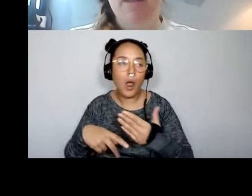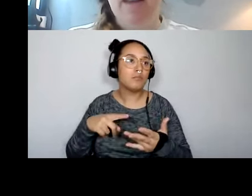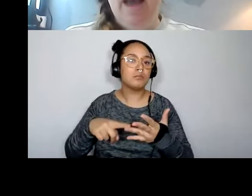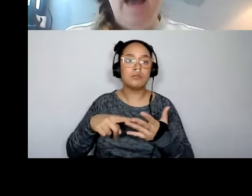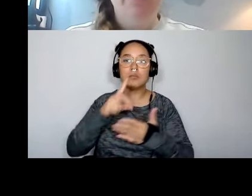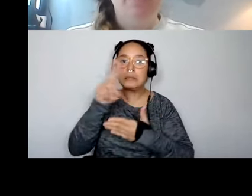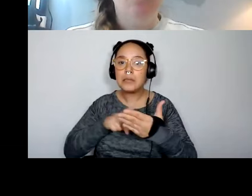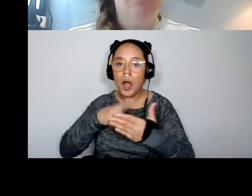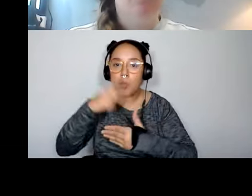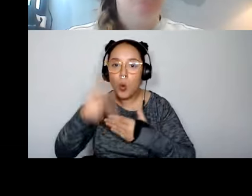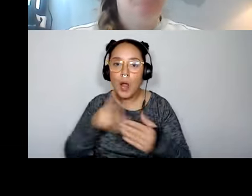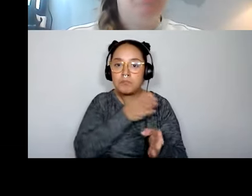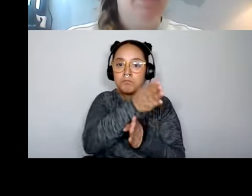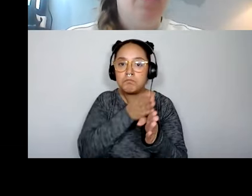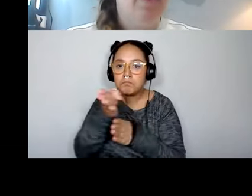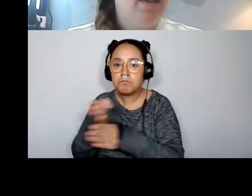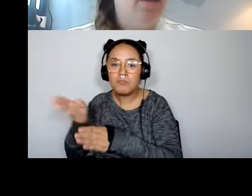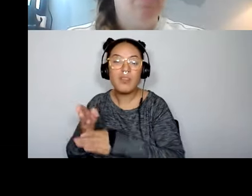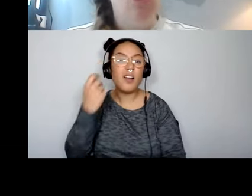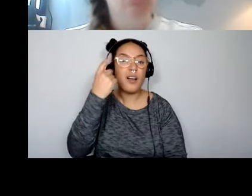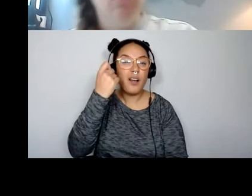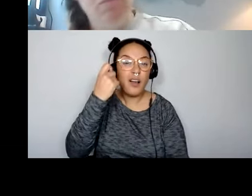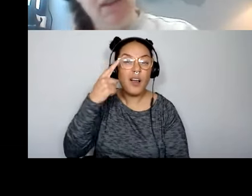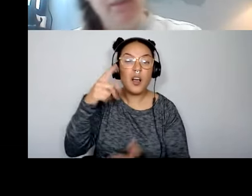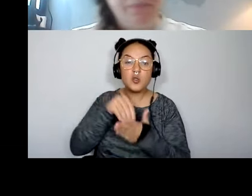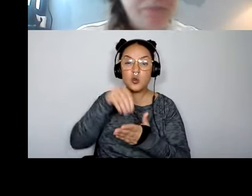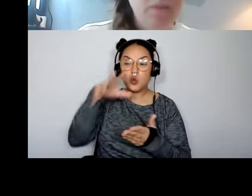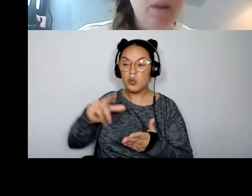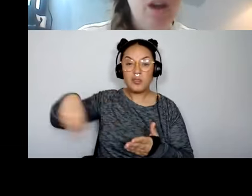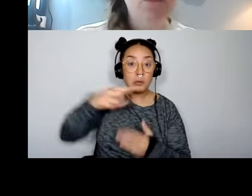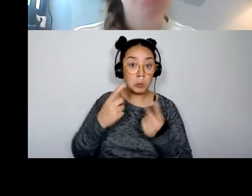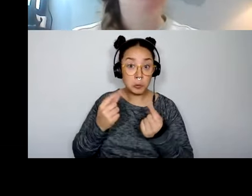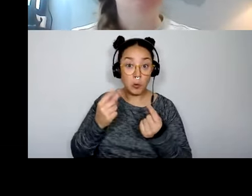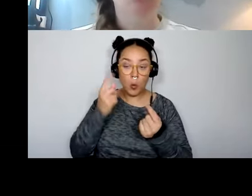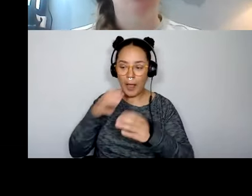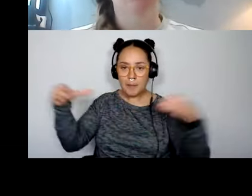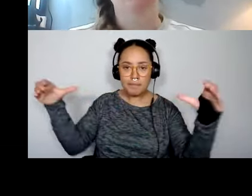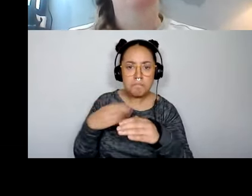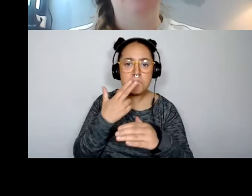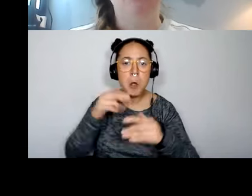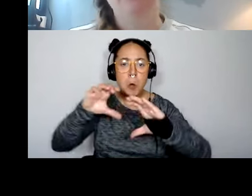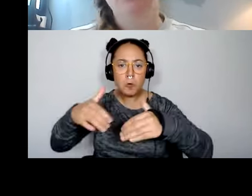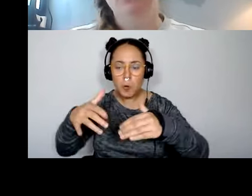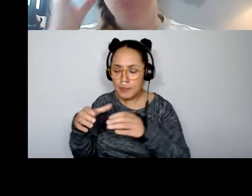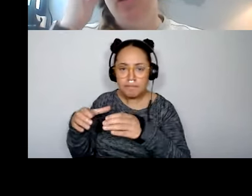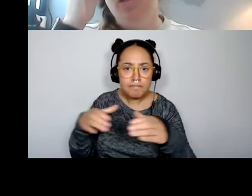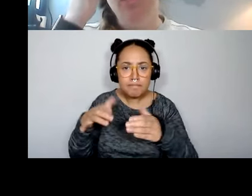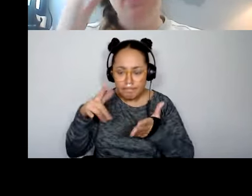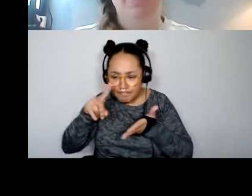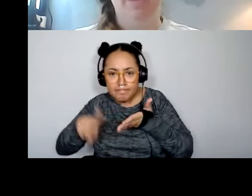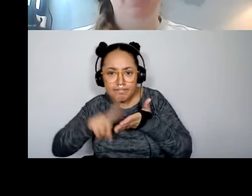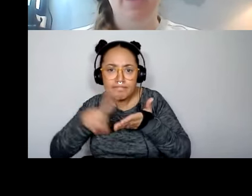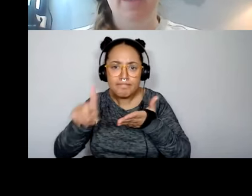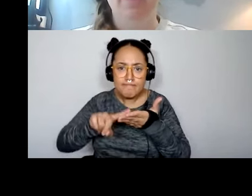programs. And these students are coming together in small groups to explore collaborative solutions